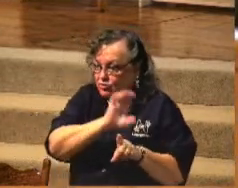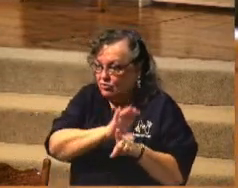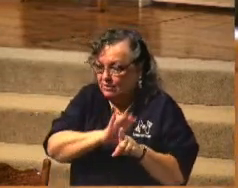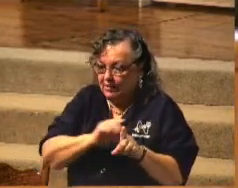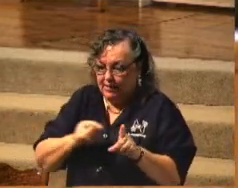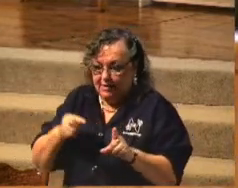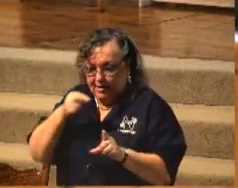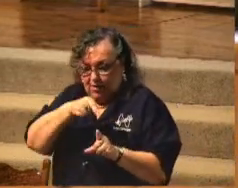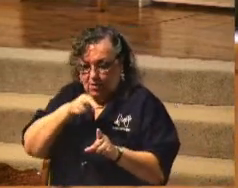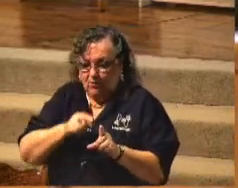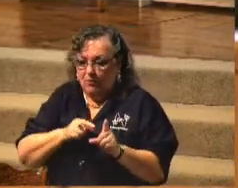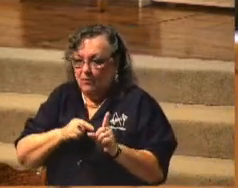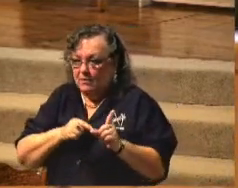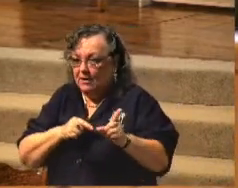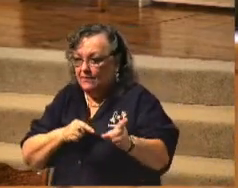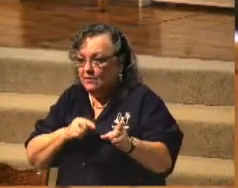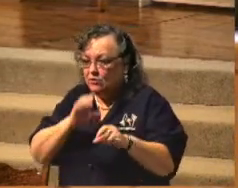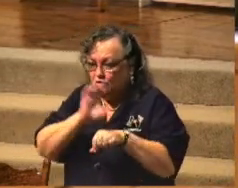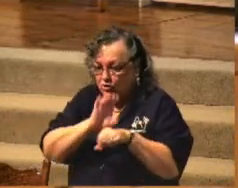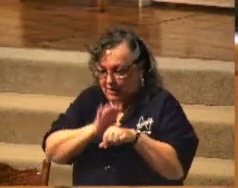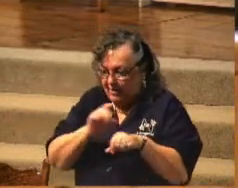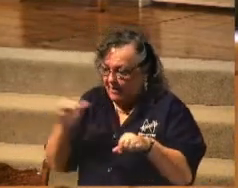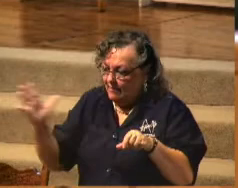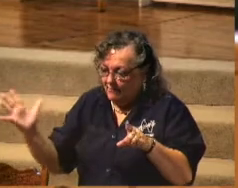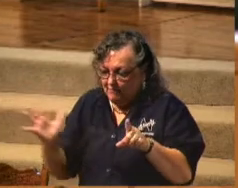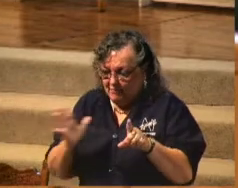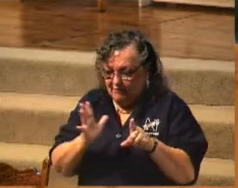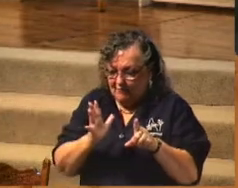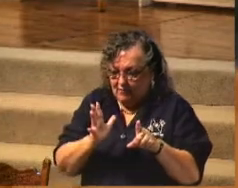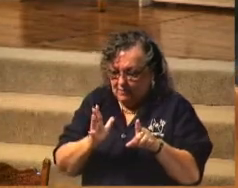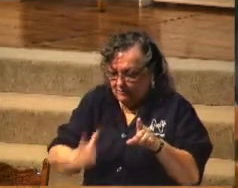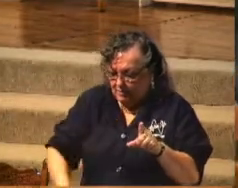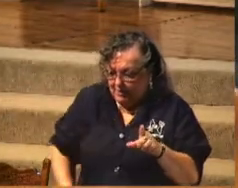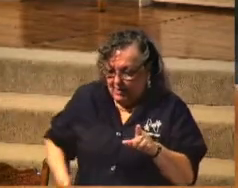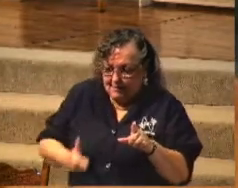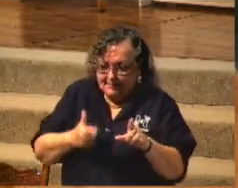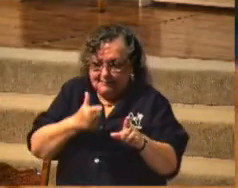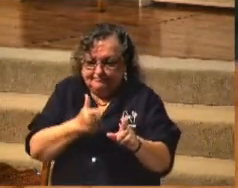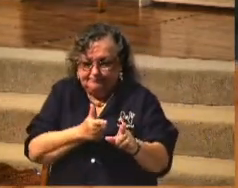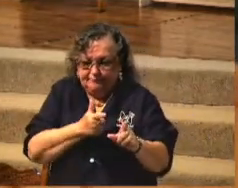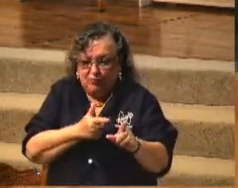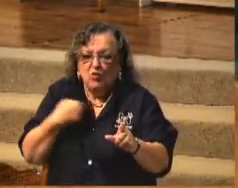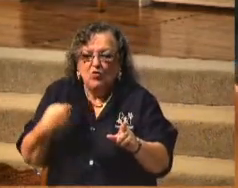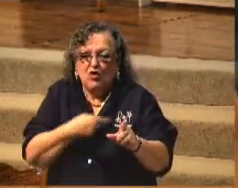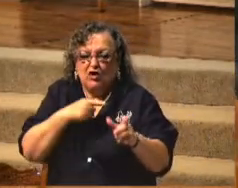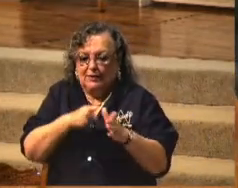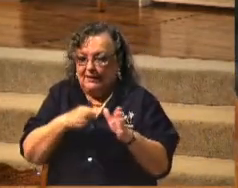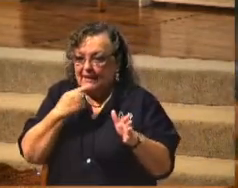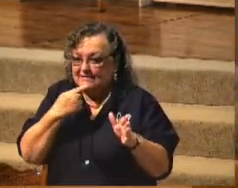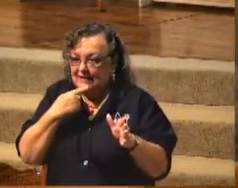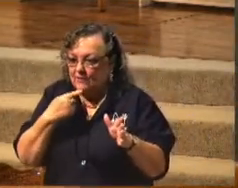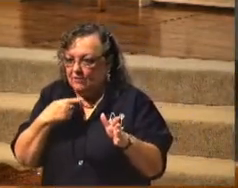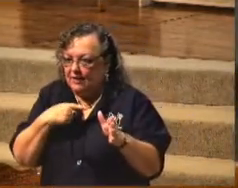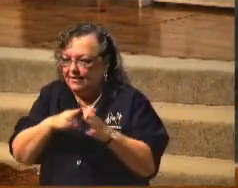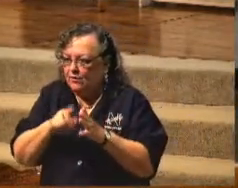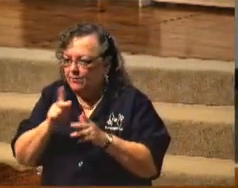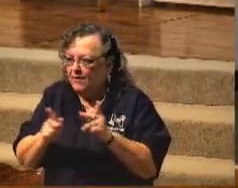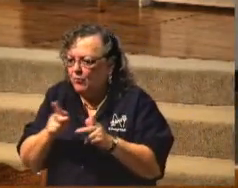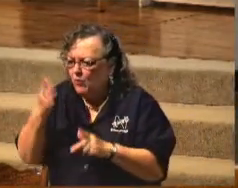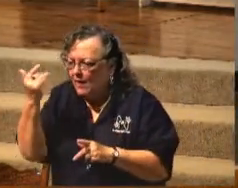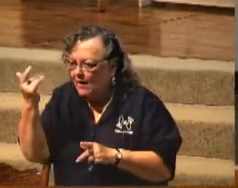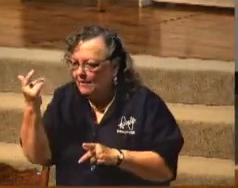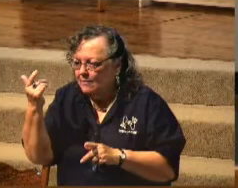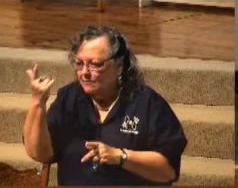walked in the church. They followed him in. Five guns trained on him. Said, we're going to kill him. By the way, they killed people because they were Christians.